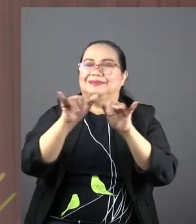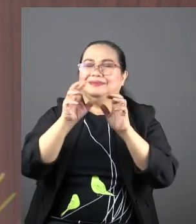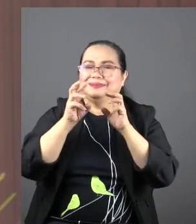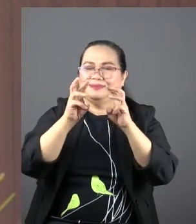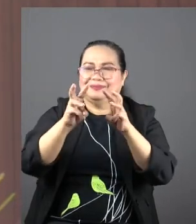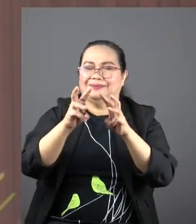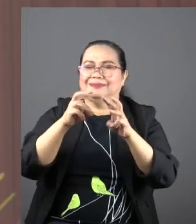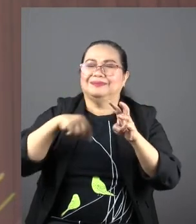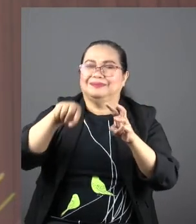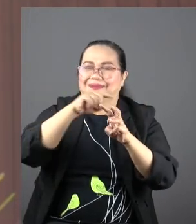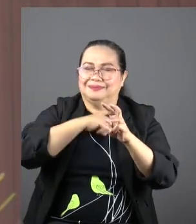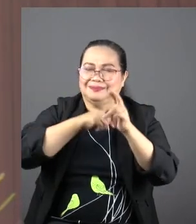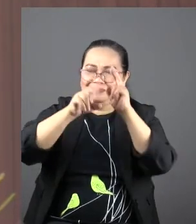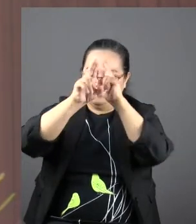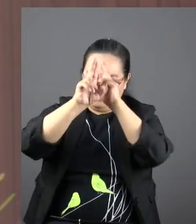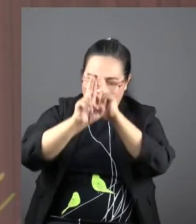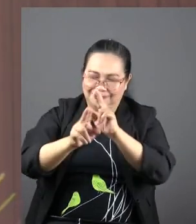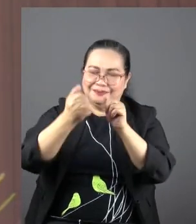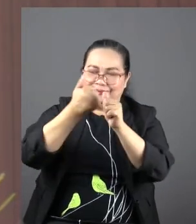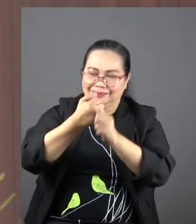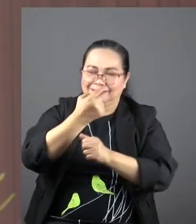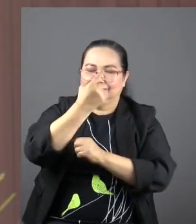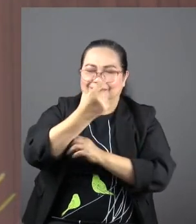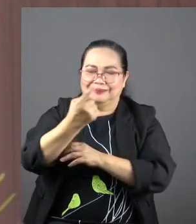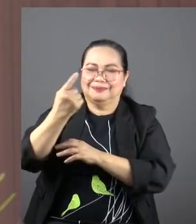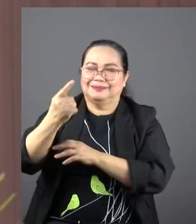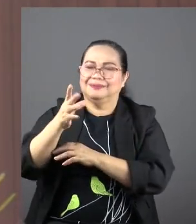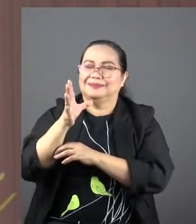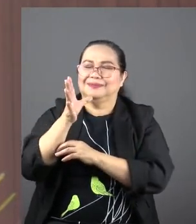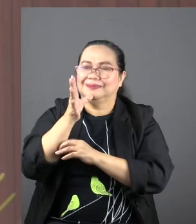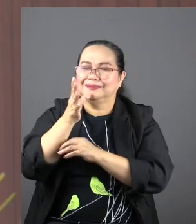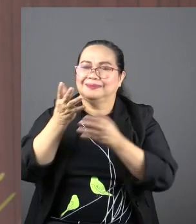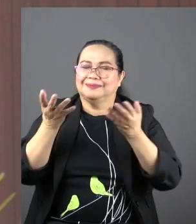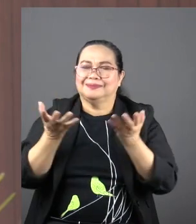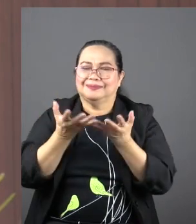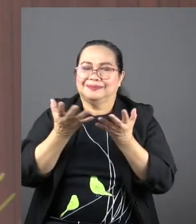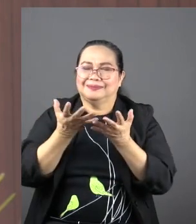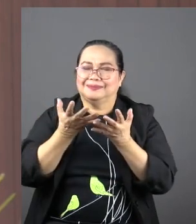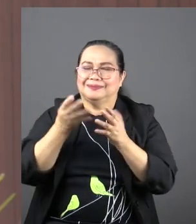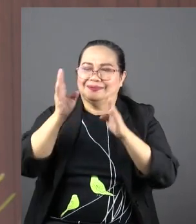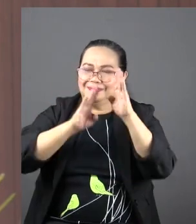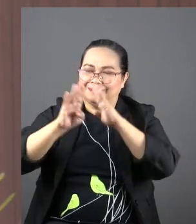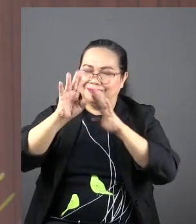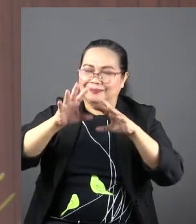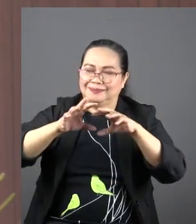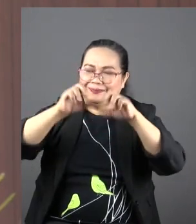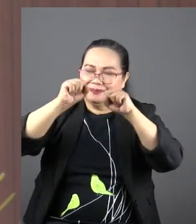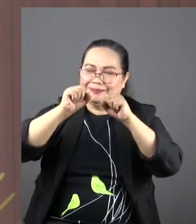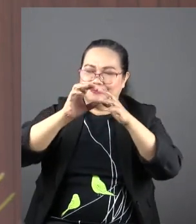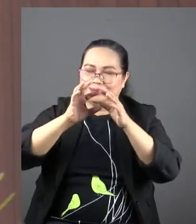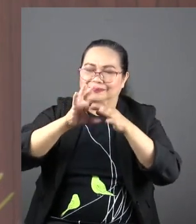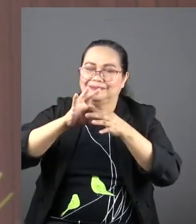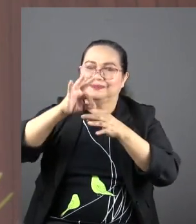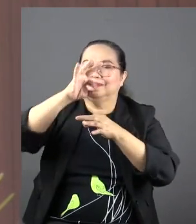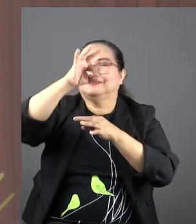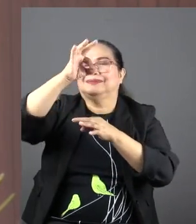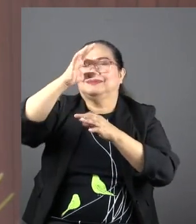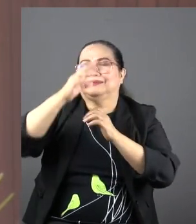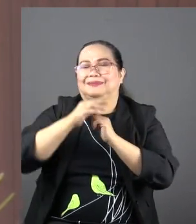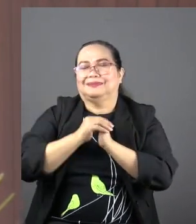we honor every single mother who is here, biological, adoptive, and spiritual.